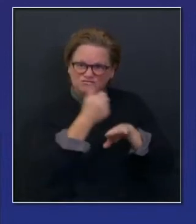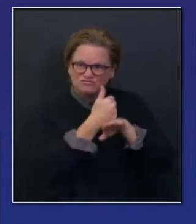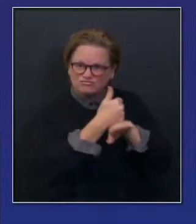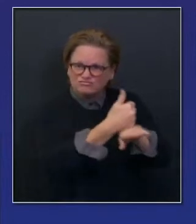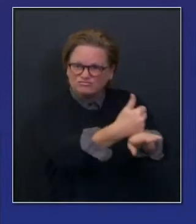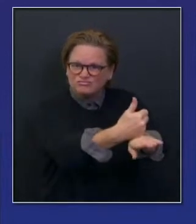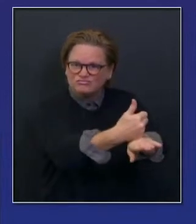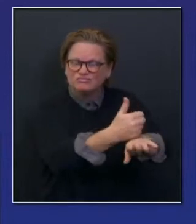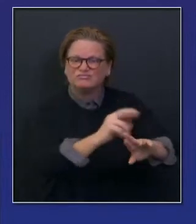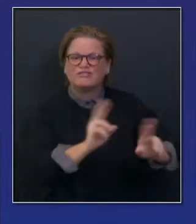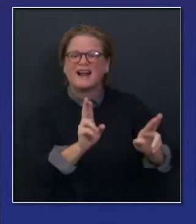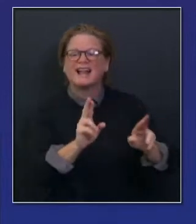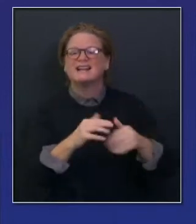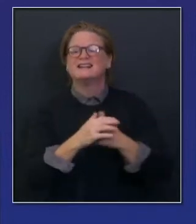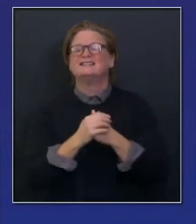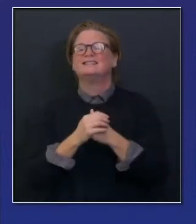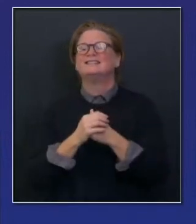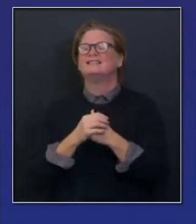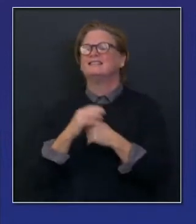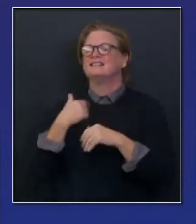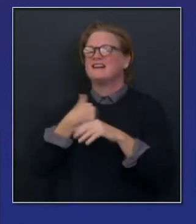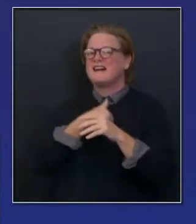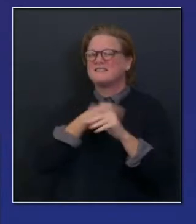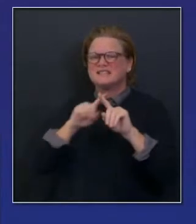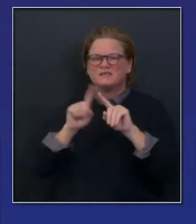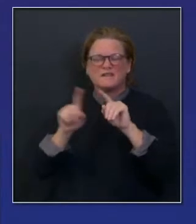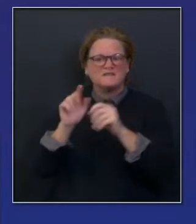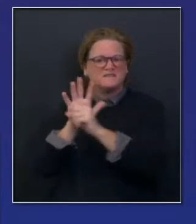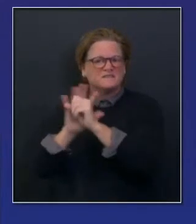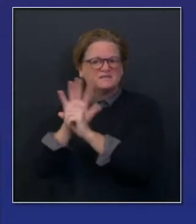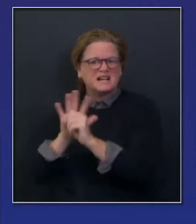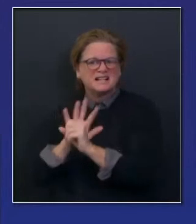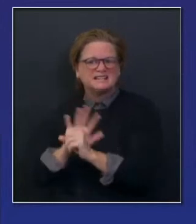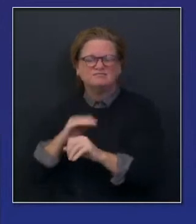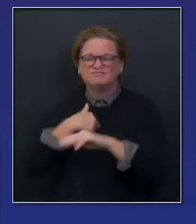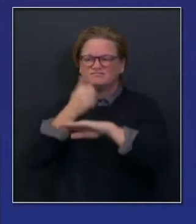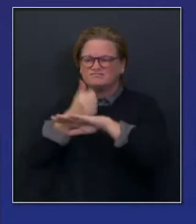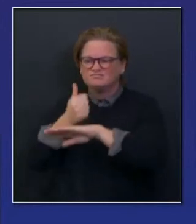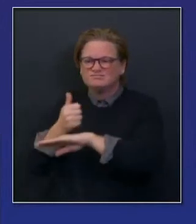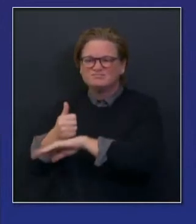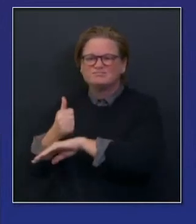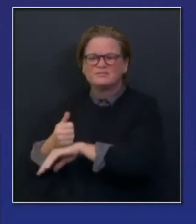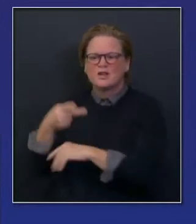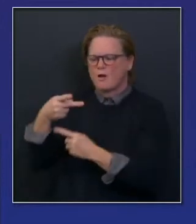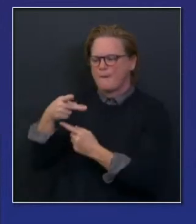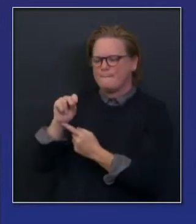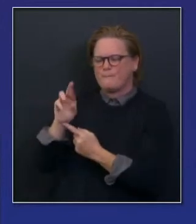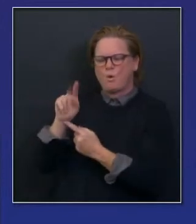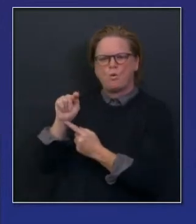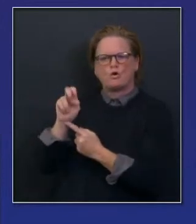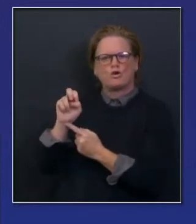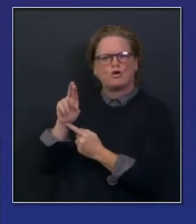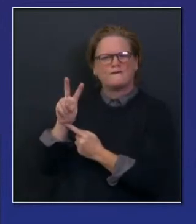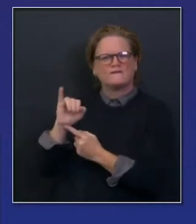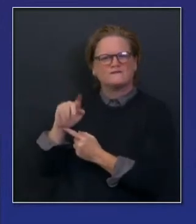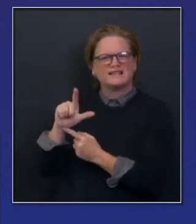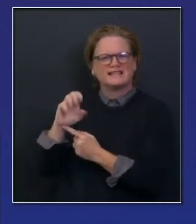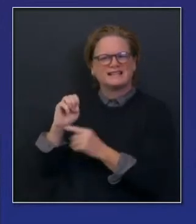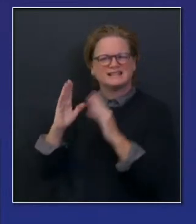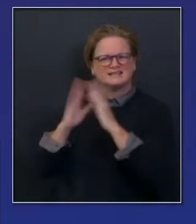opens up on the 17th, just 10 beds to start. Porterville, 10 beds, which recently just